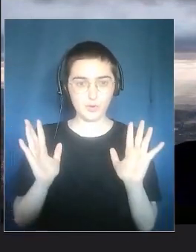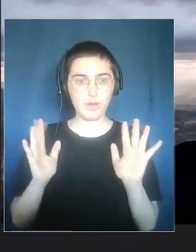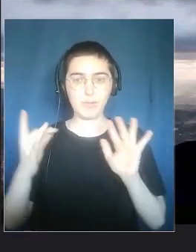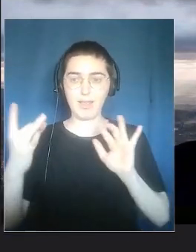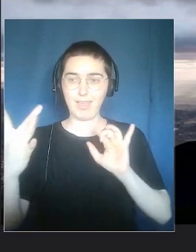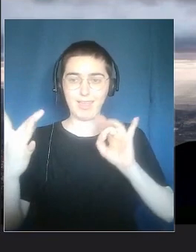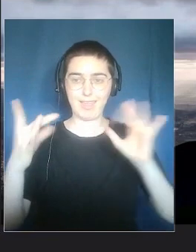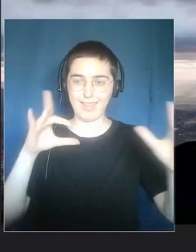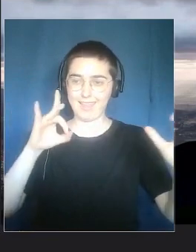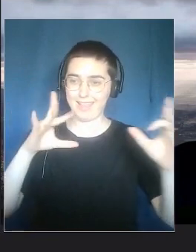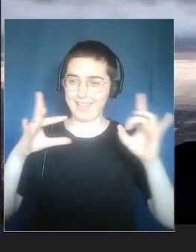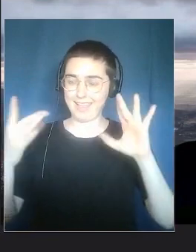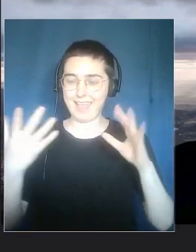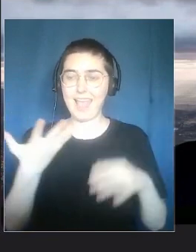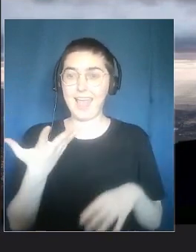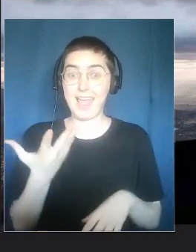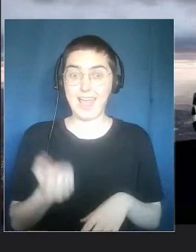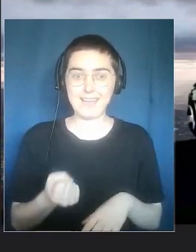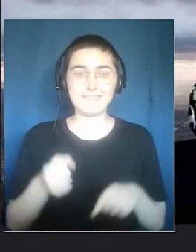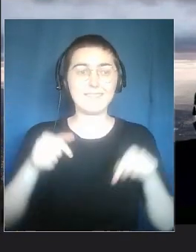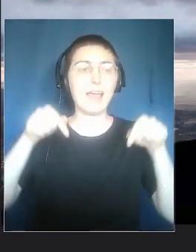integrates one another.